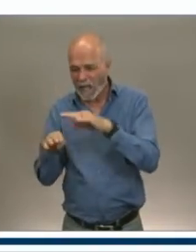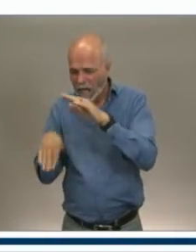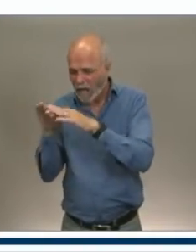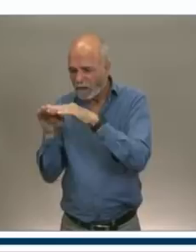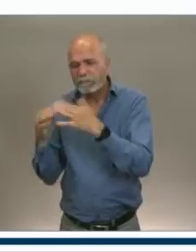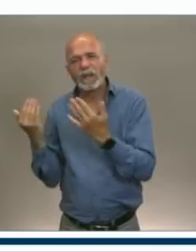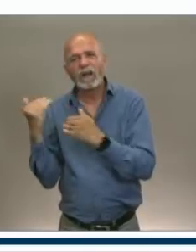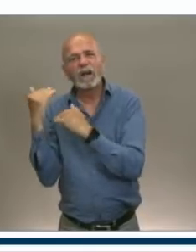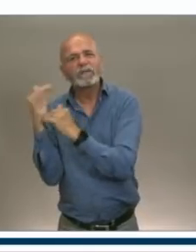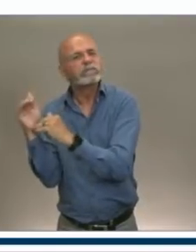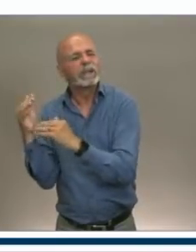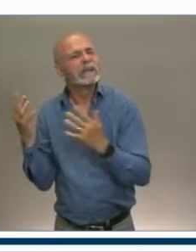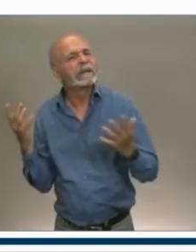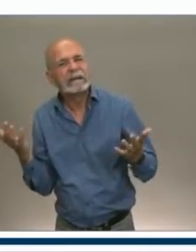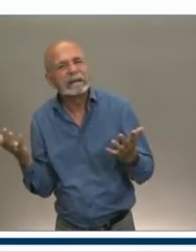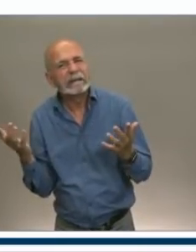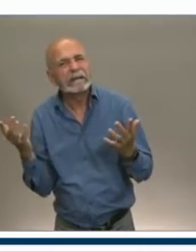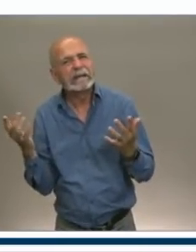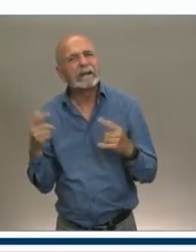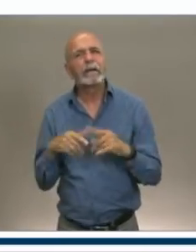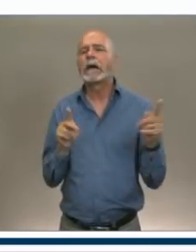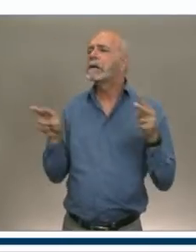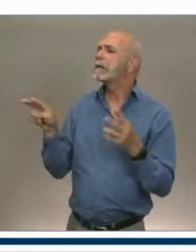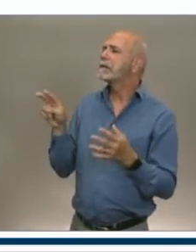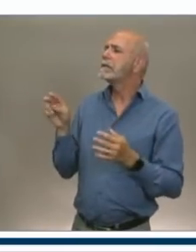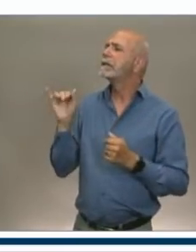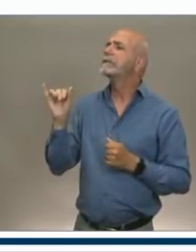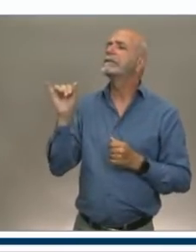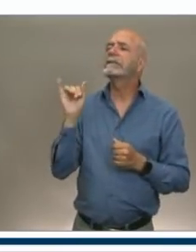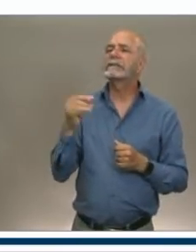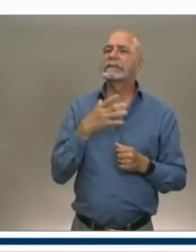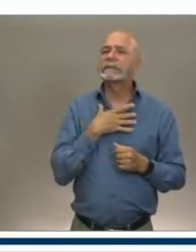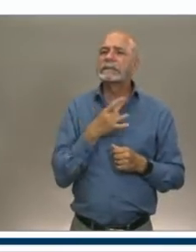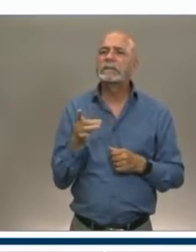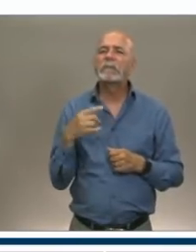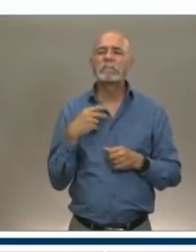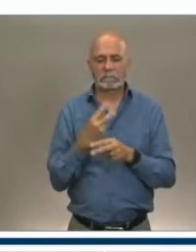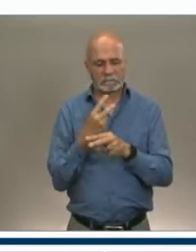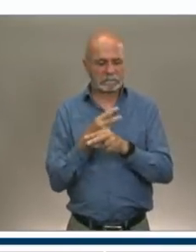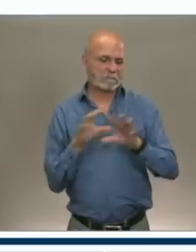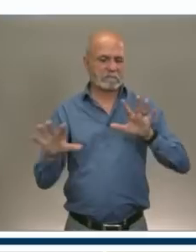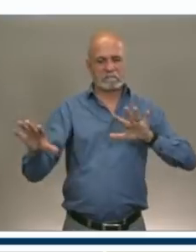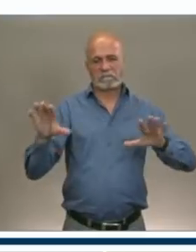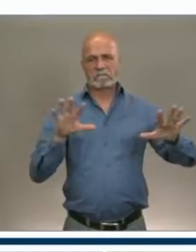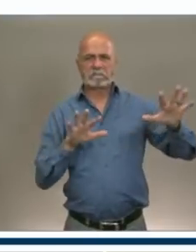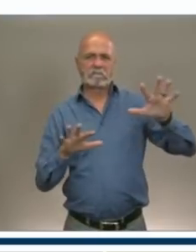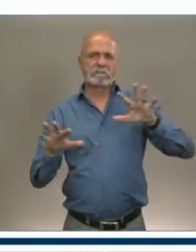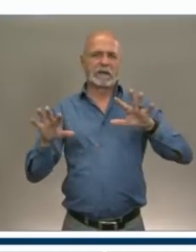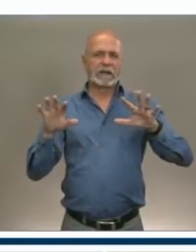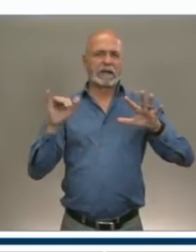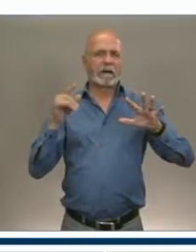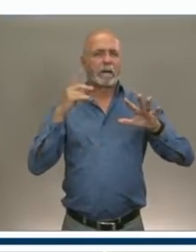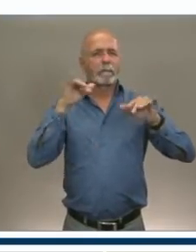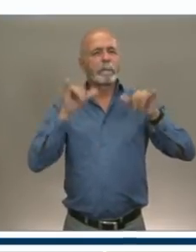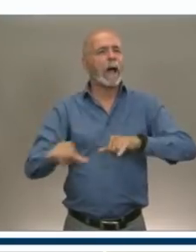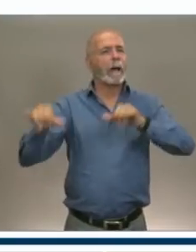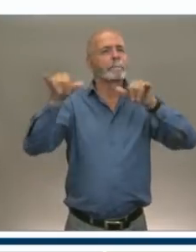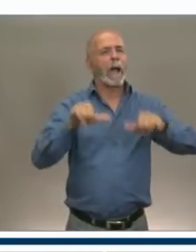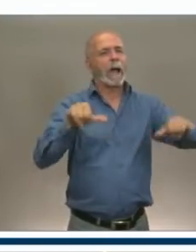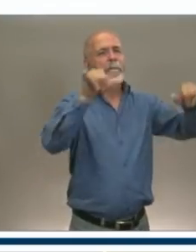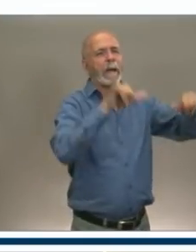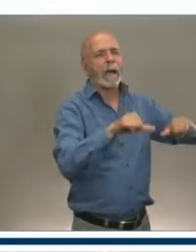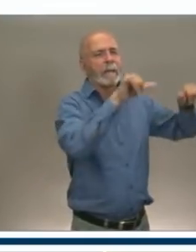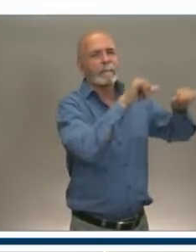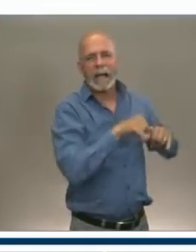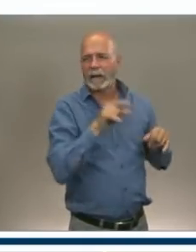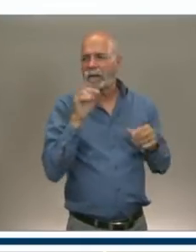conversations were unfolding, there was a recurring theme. And that was if we pushed the money out to the operators, they would